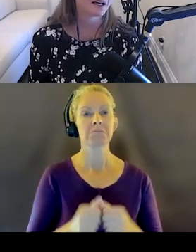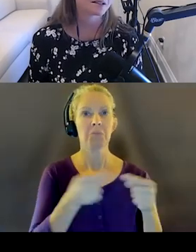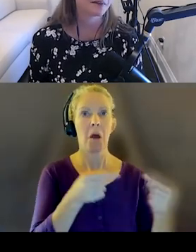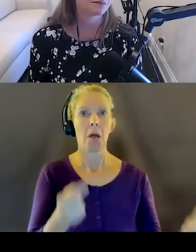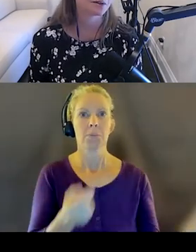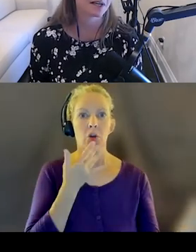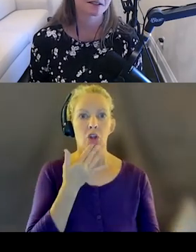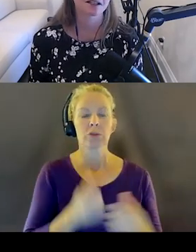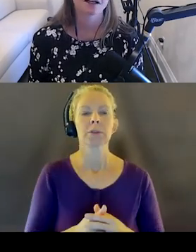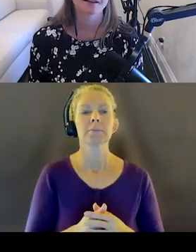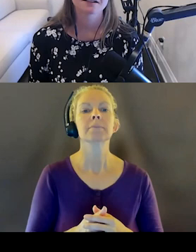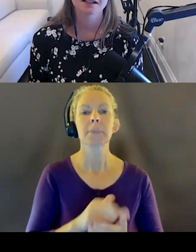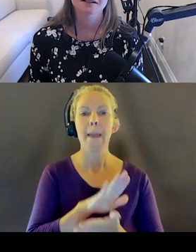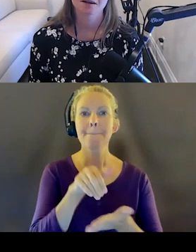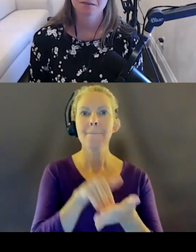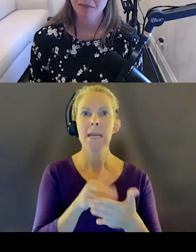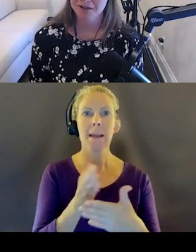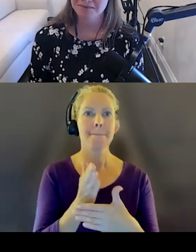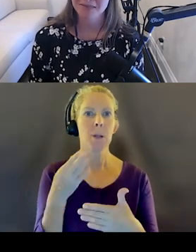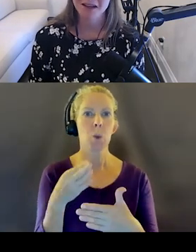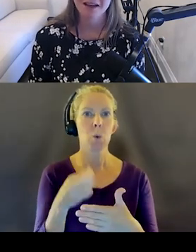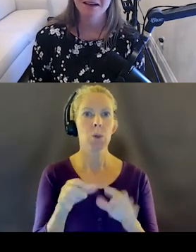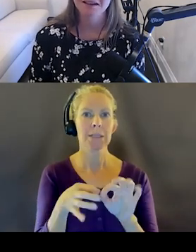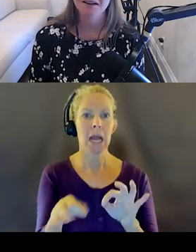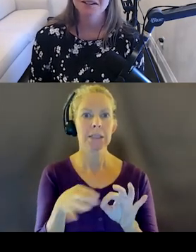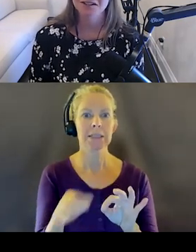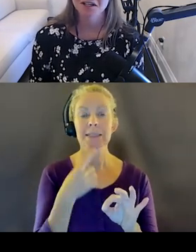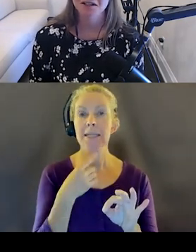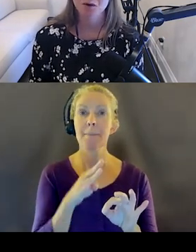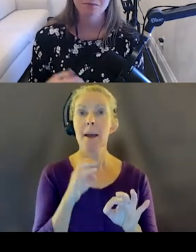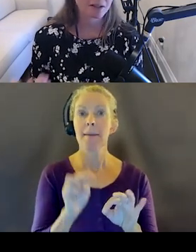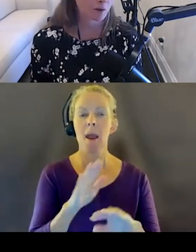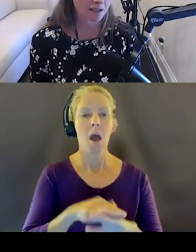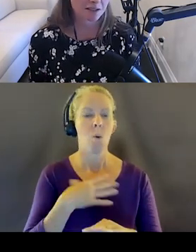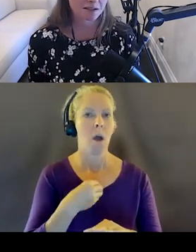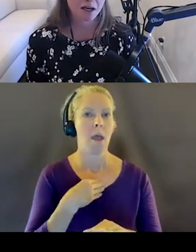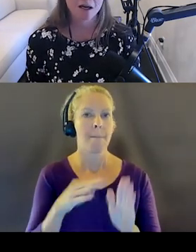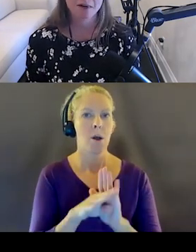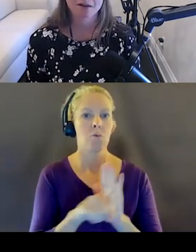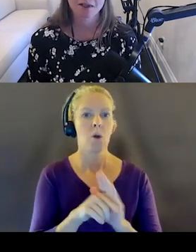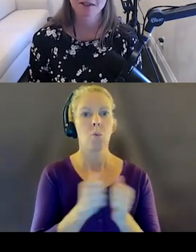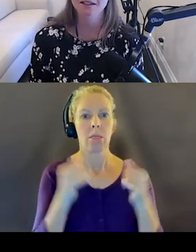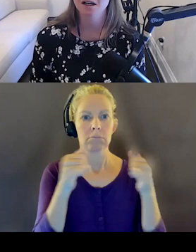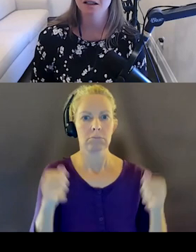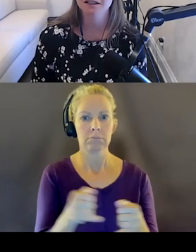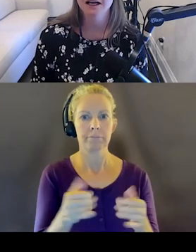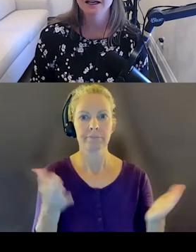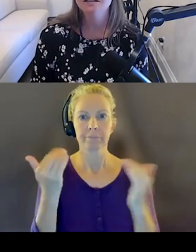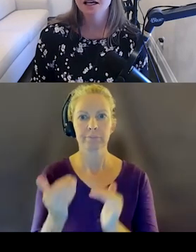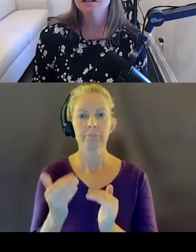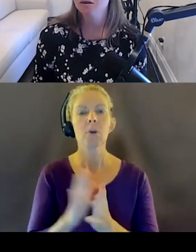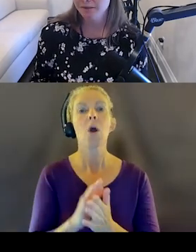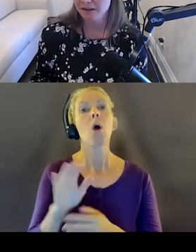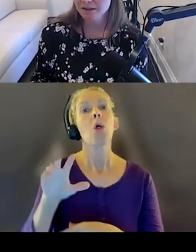And it has medium blue text that says button. And I have a tertiary or micro action button, whatever you'd like to call it.